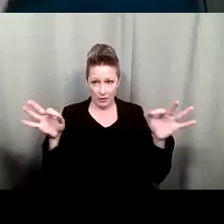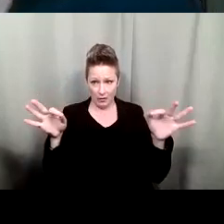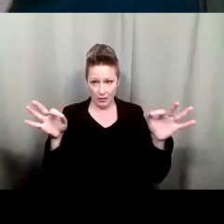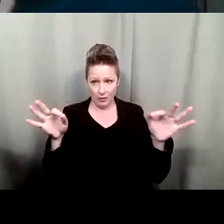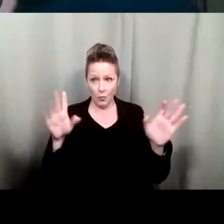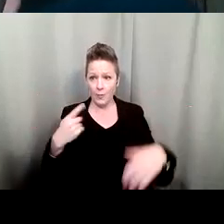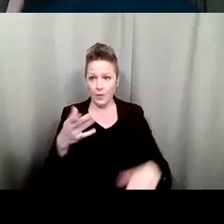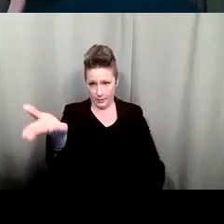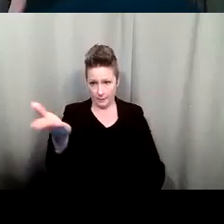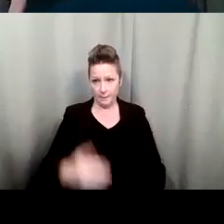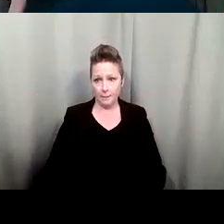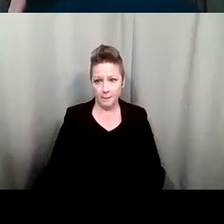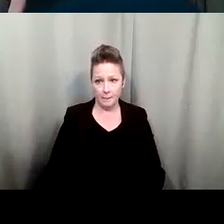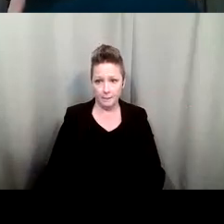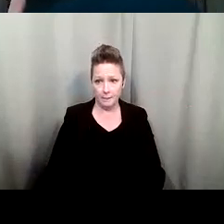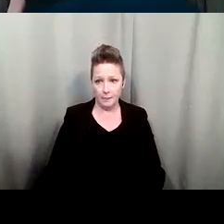this one.